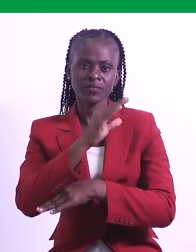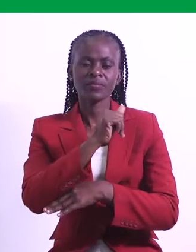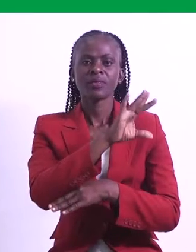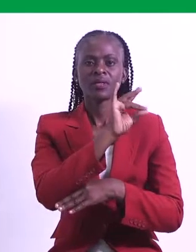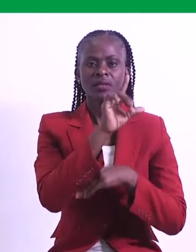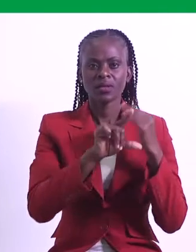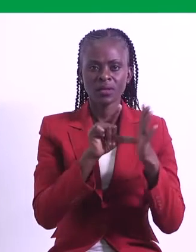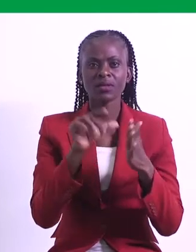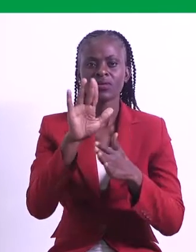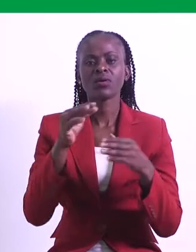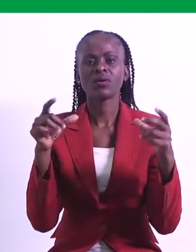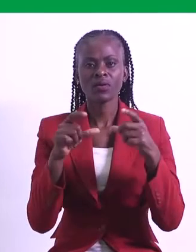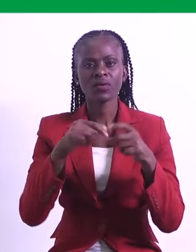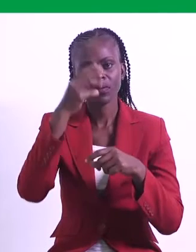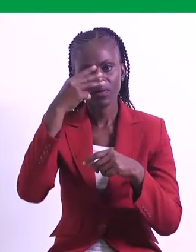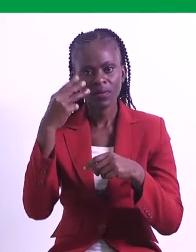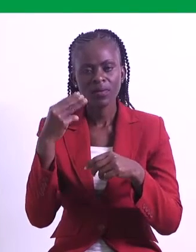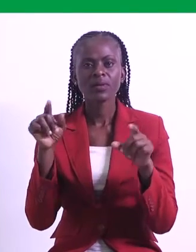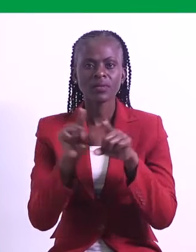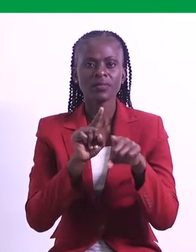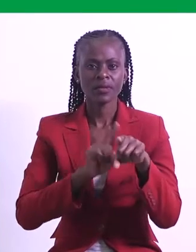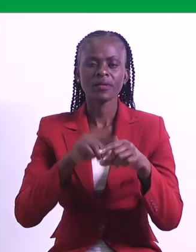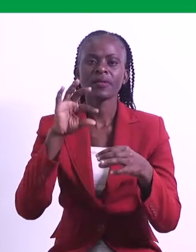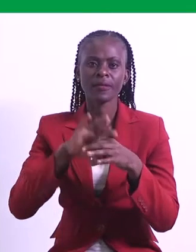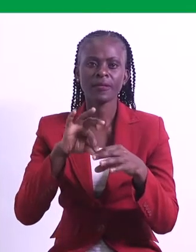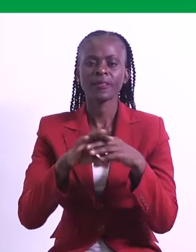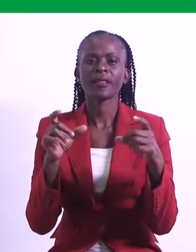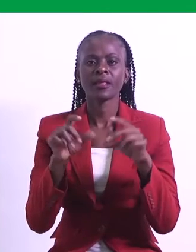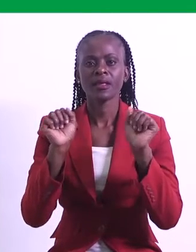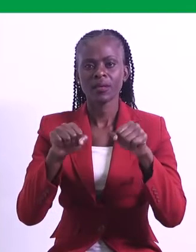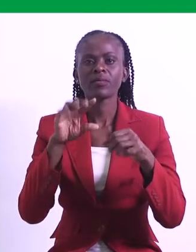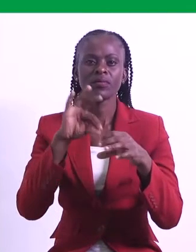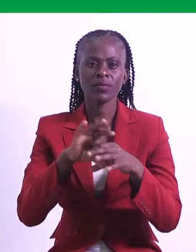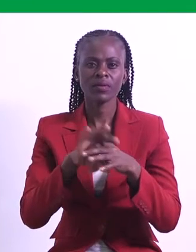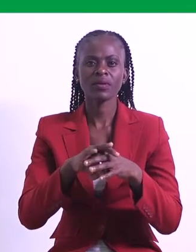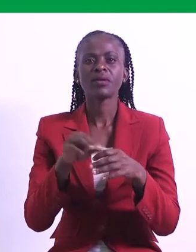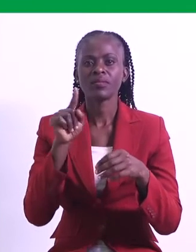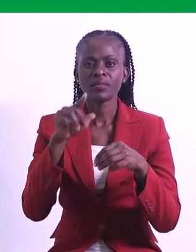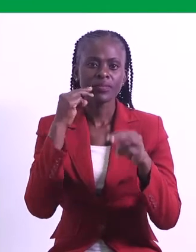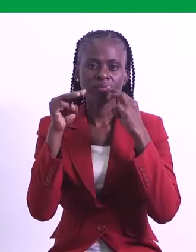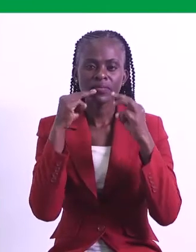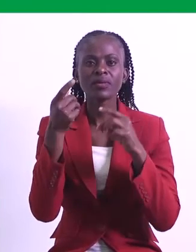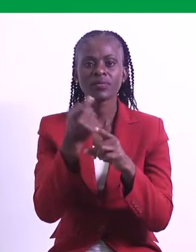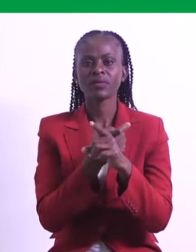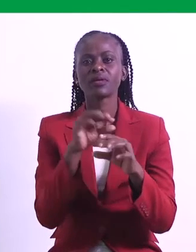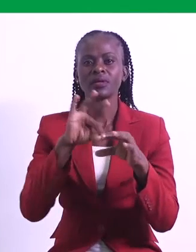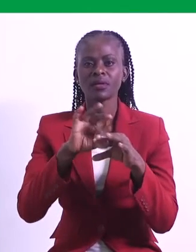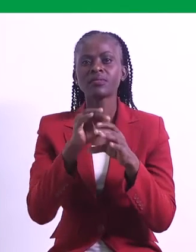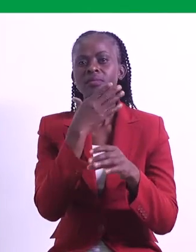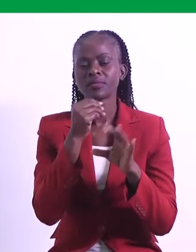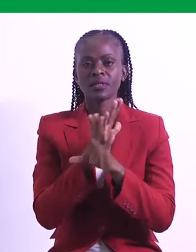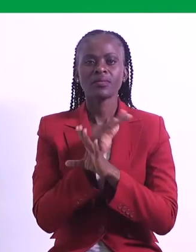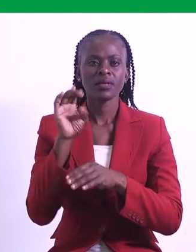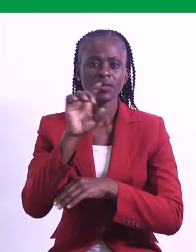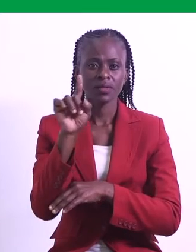18 hours. Carry your voters card and your Green National Registration card to be able to vote. This message is brought to you by the Electro